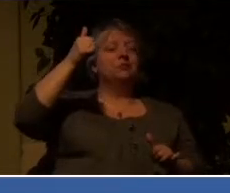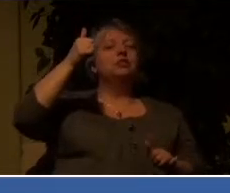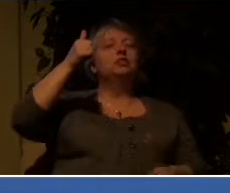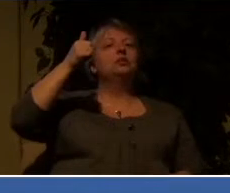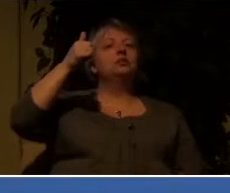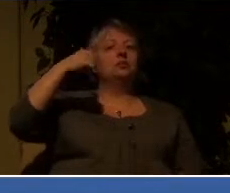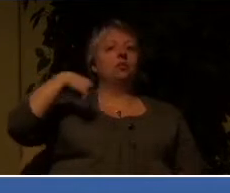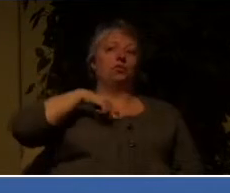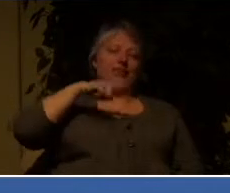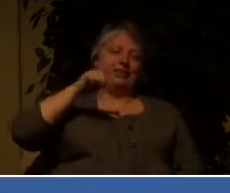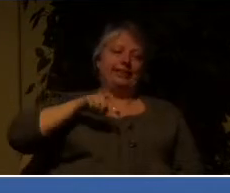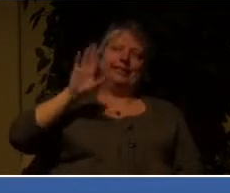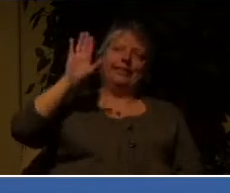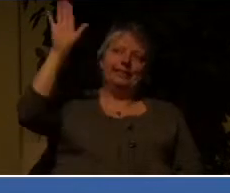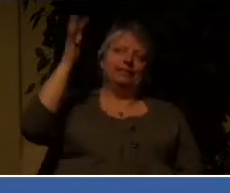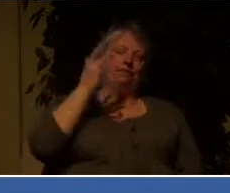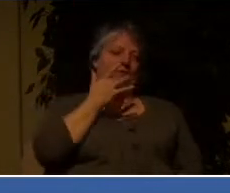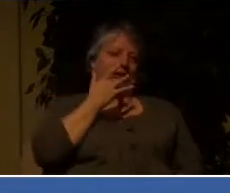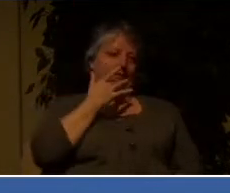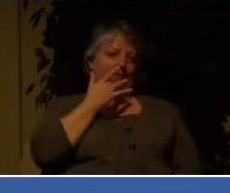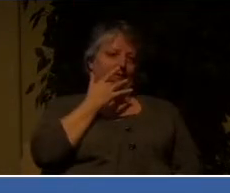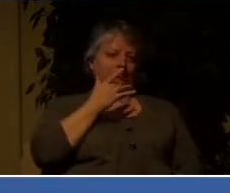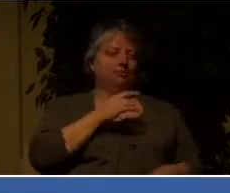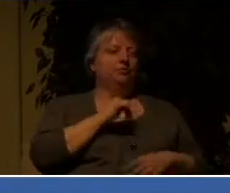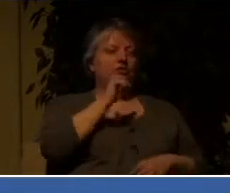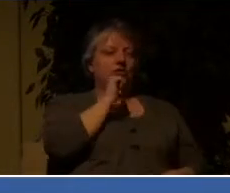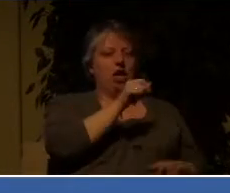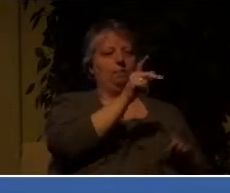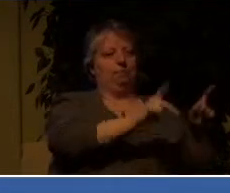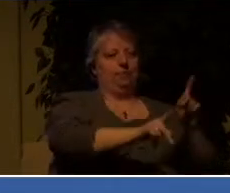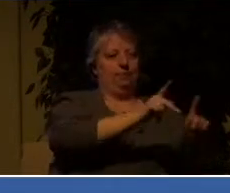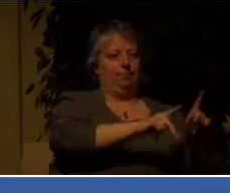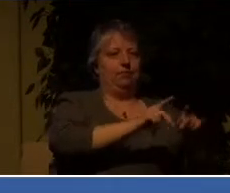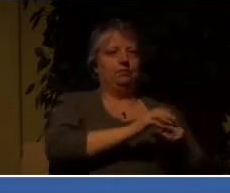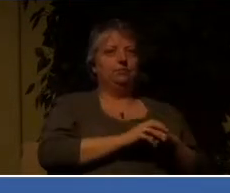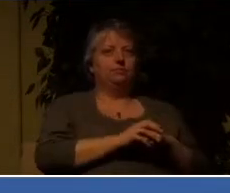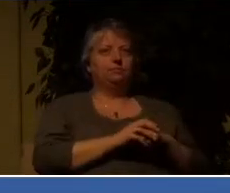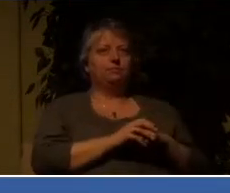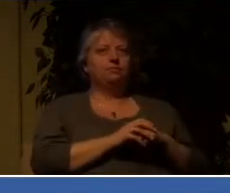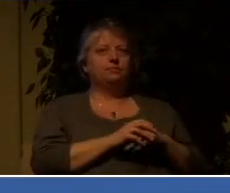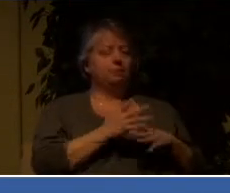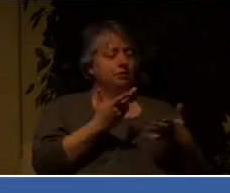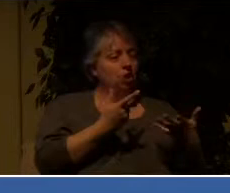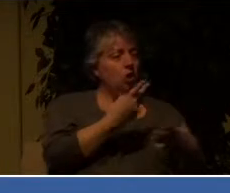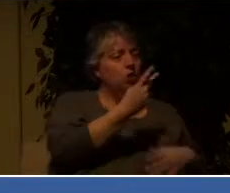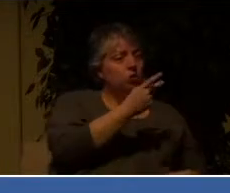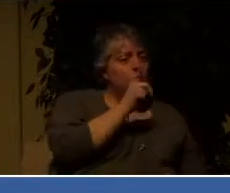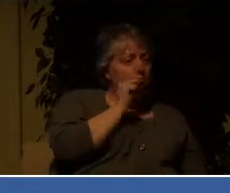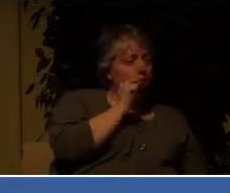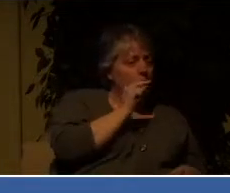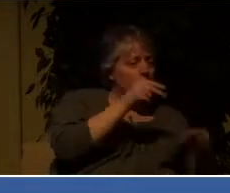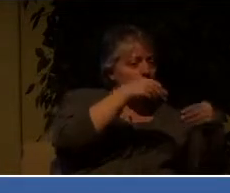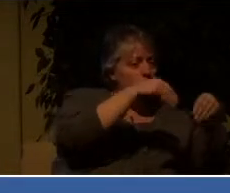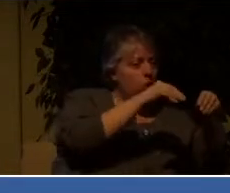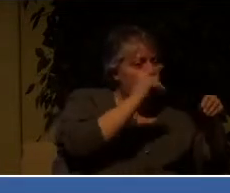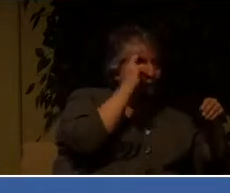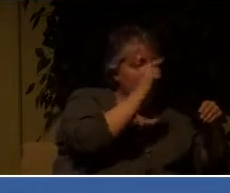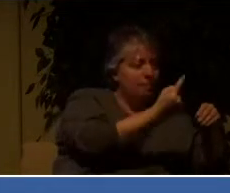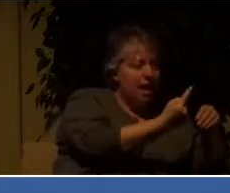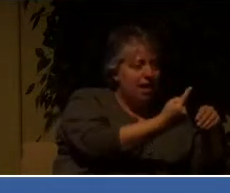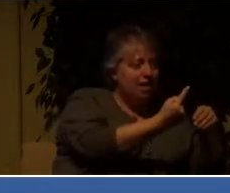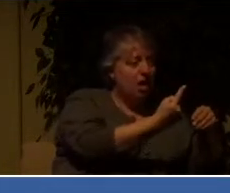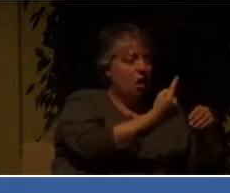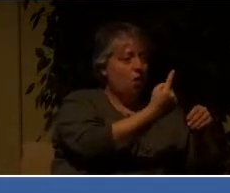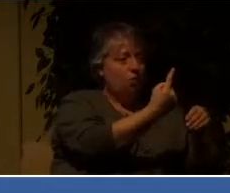can destroy both body and soul in hell. And then are not two sparrows sold for a penny. Yet not one of them will fall to the